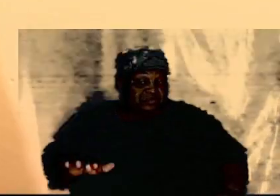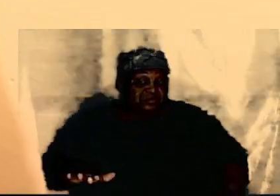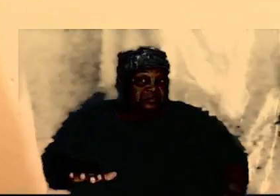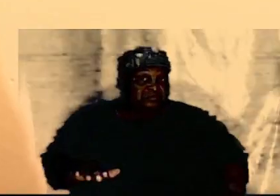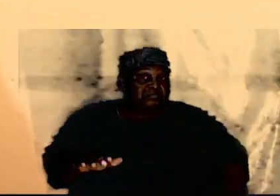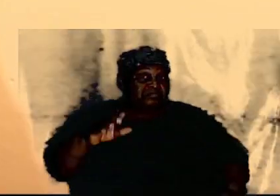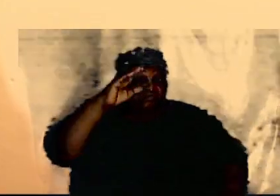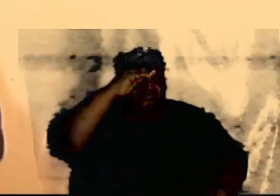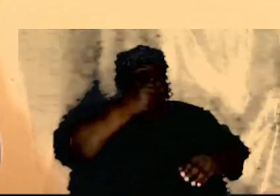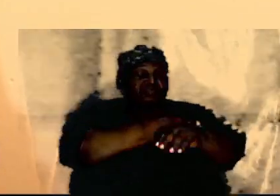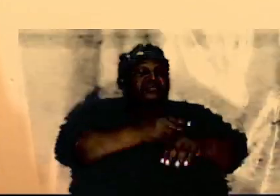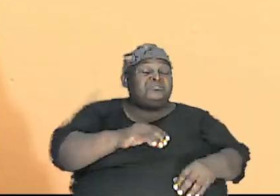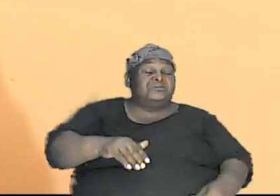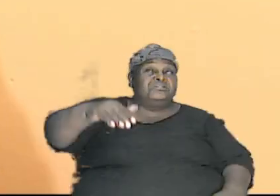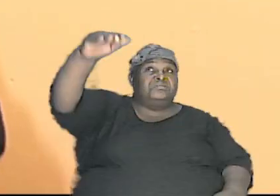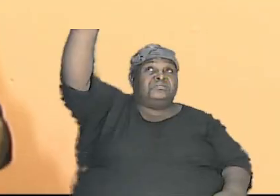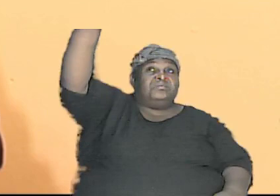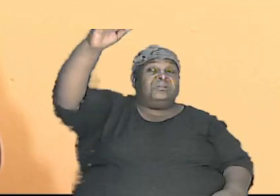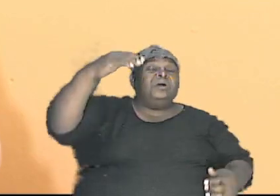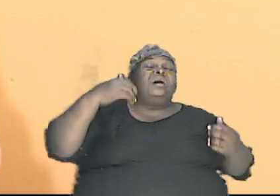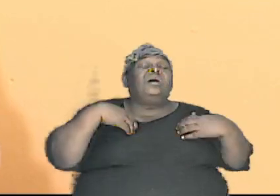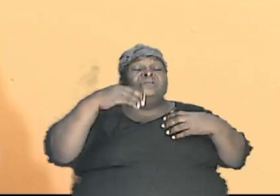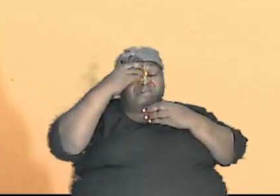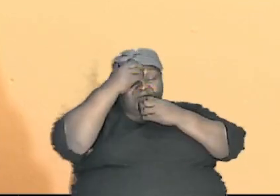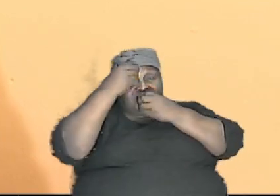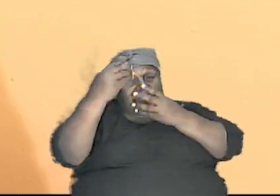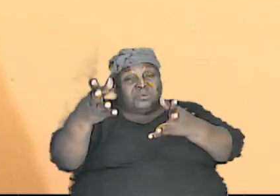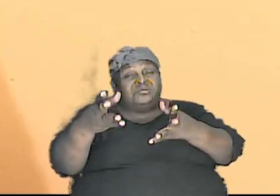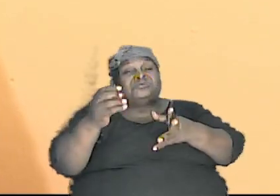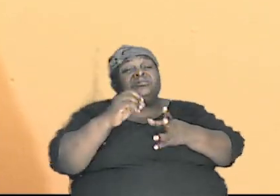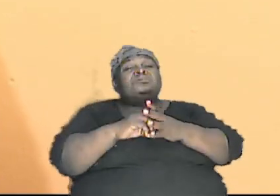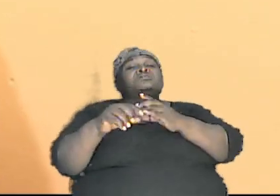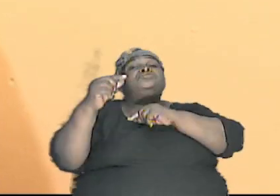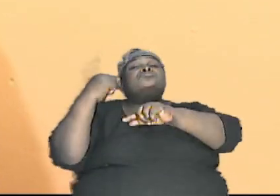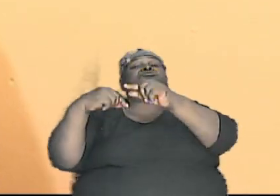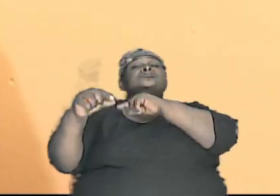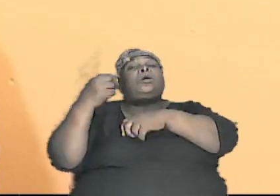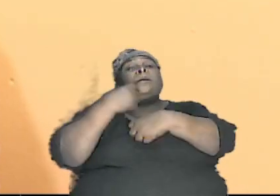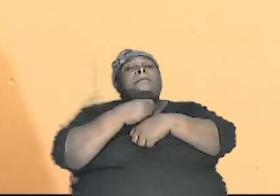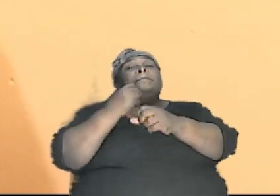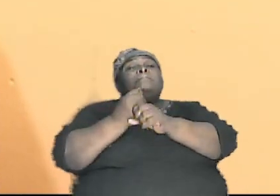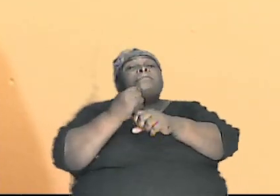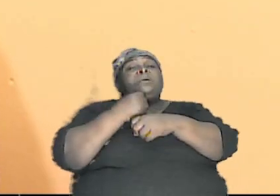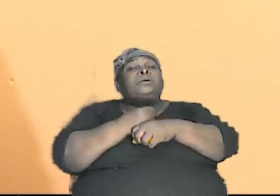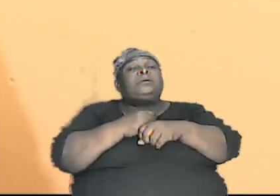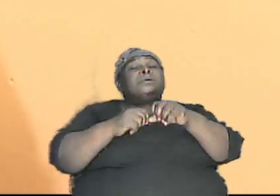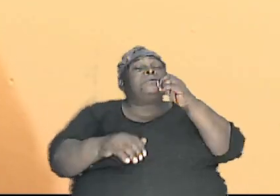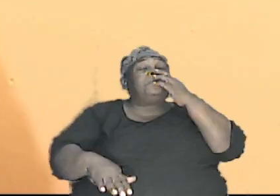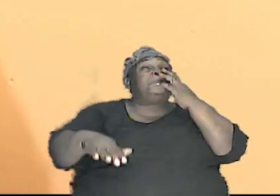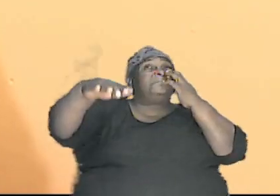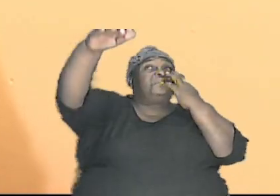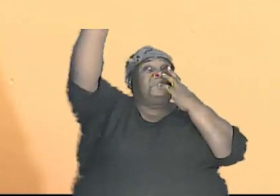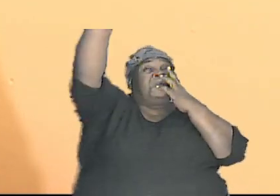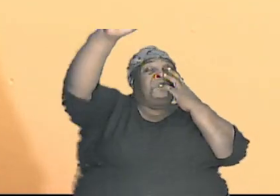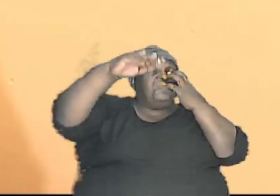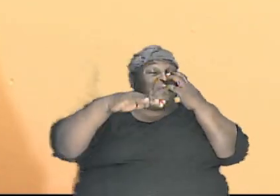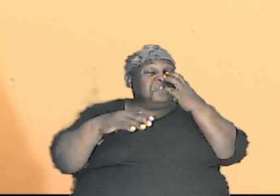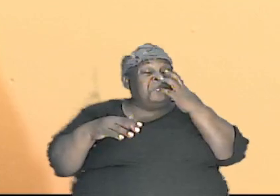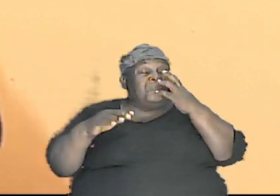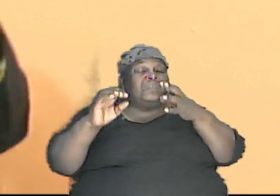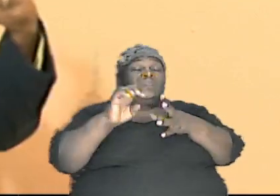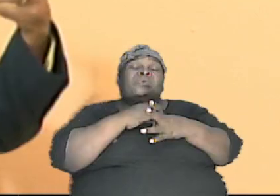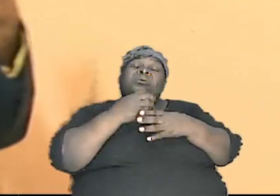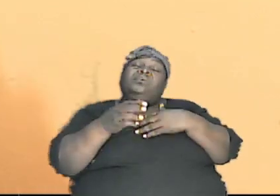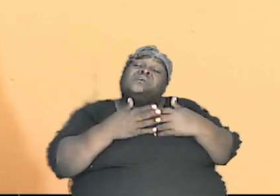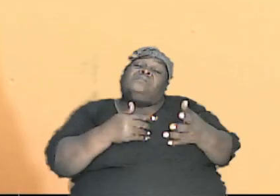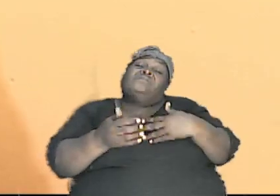has information in his genes that cause him to be there and even though it might not